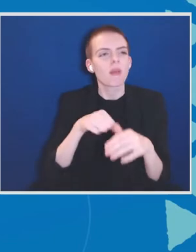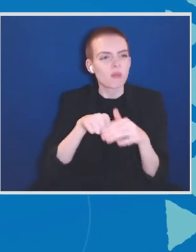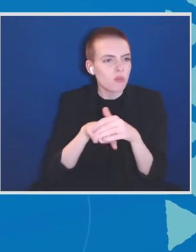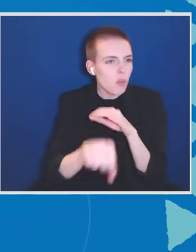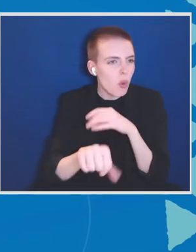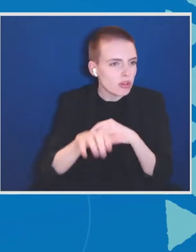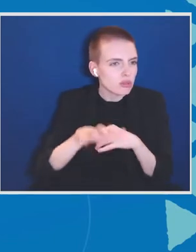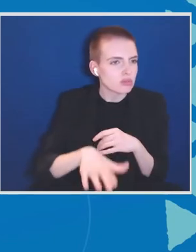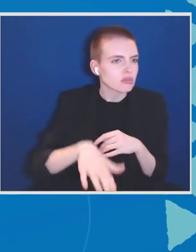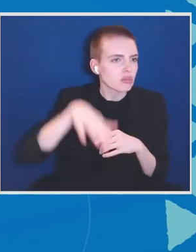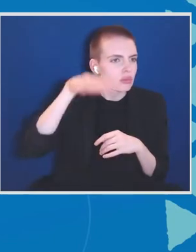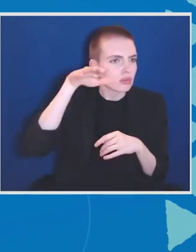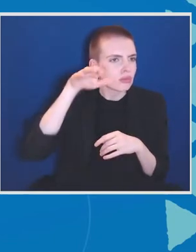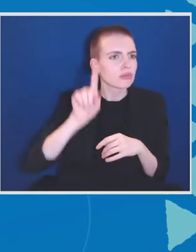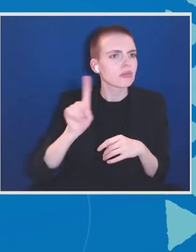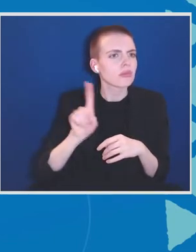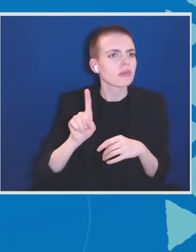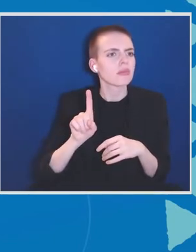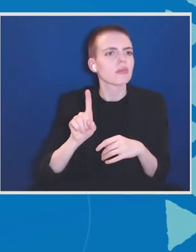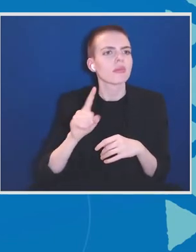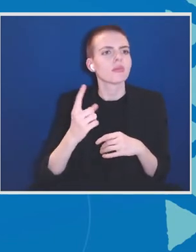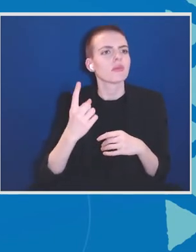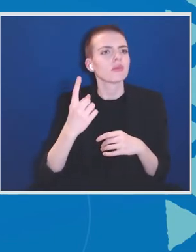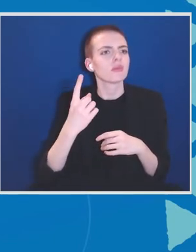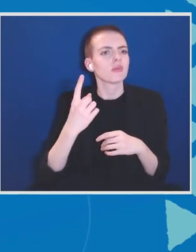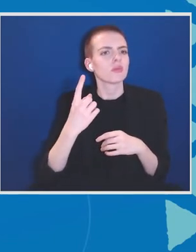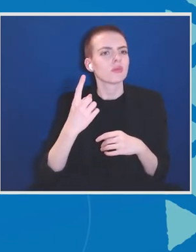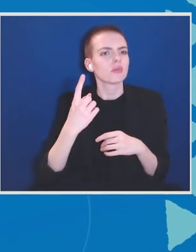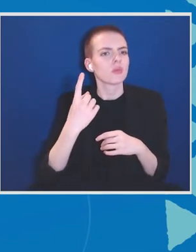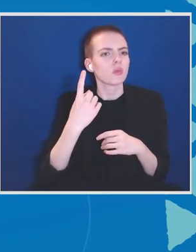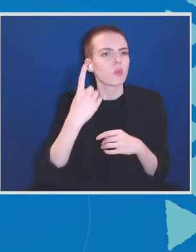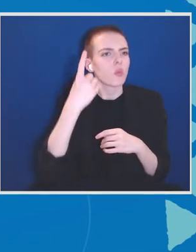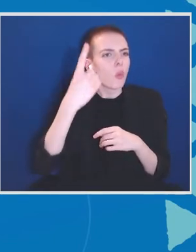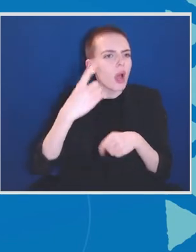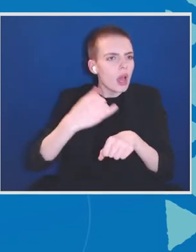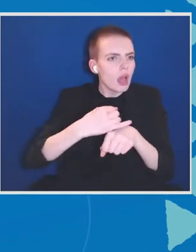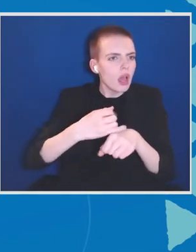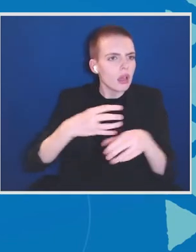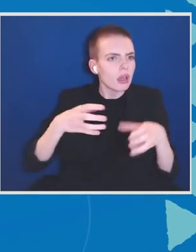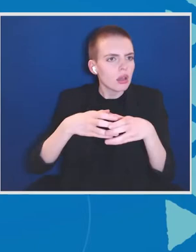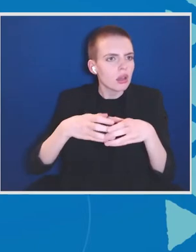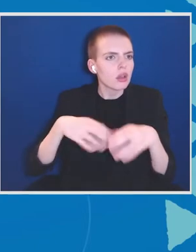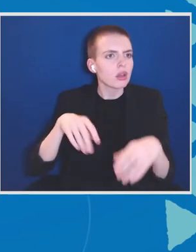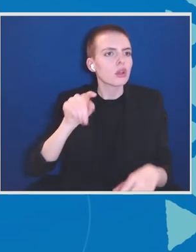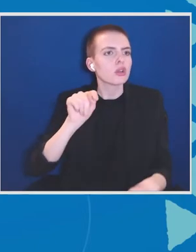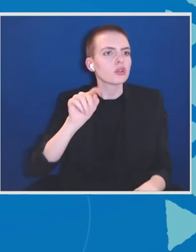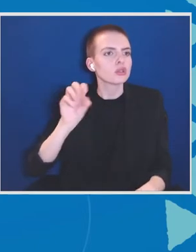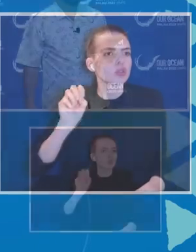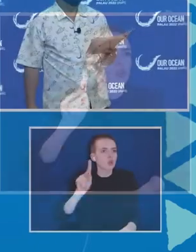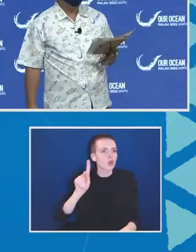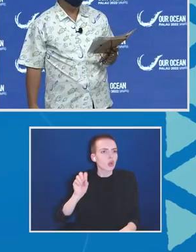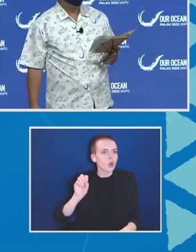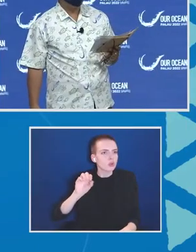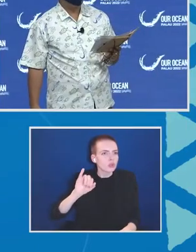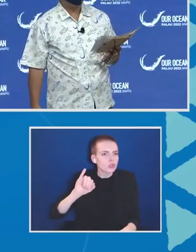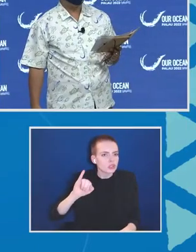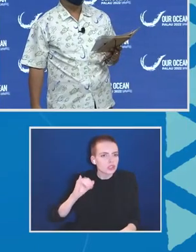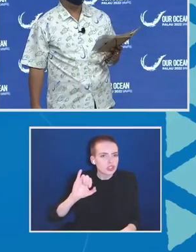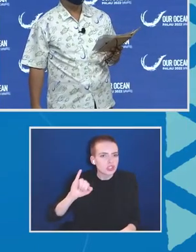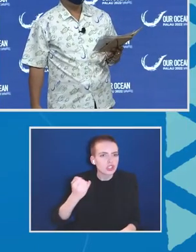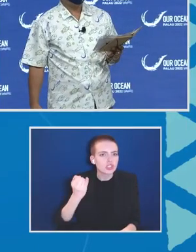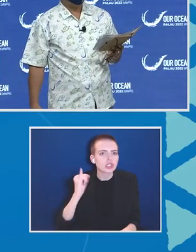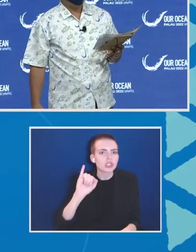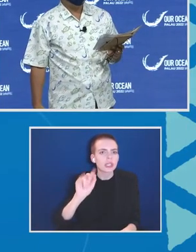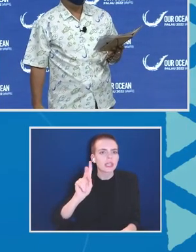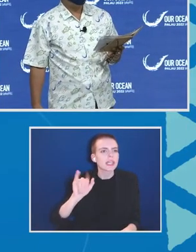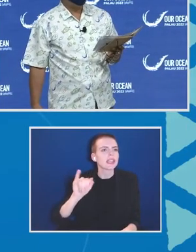landlocked prefecture called Tochigi Japan, and the ocean was very special